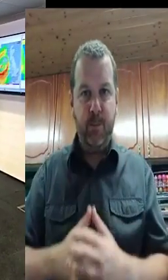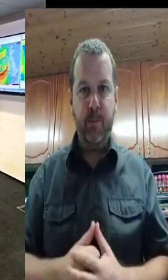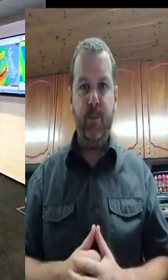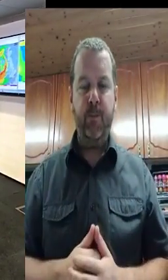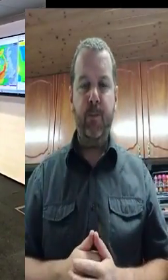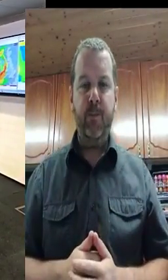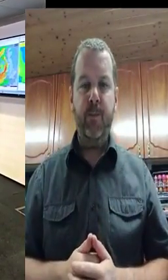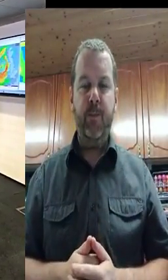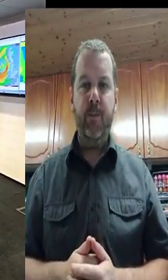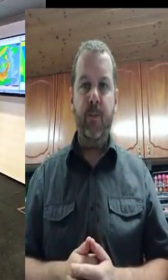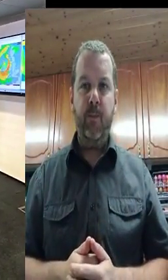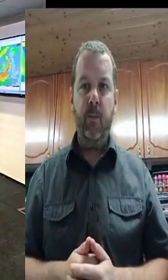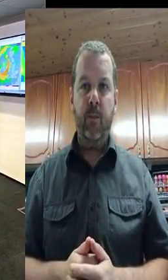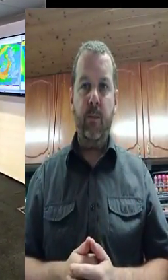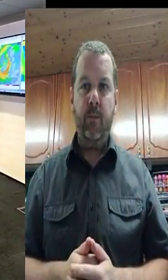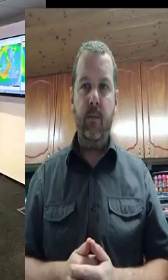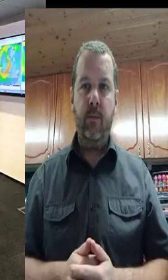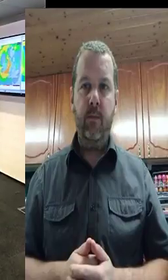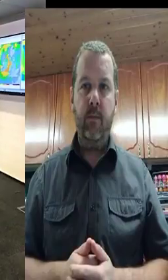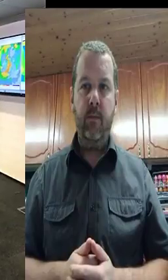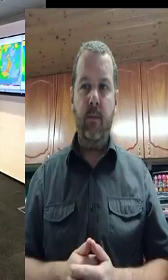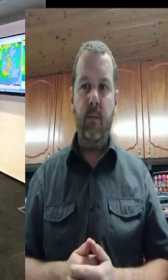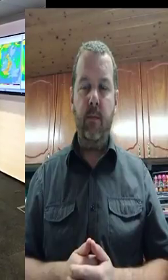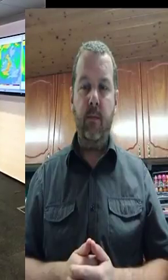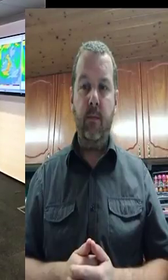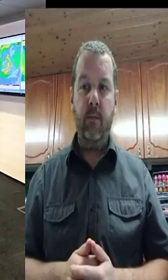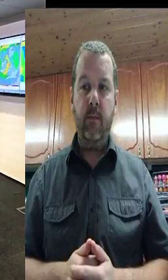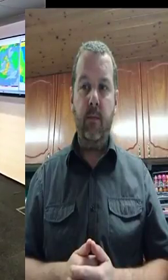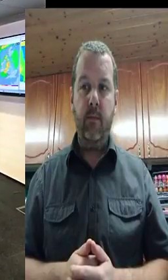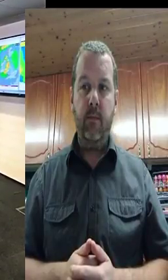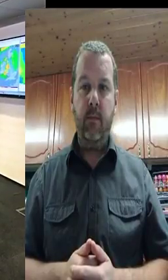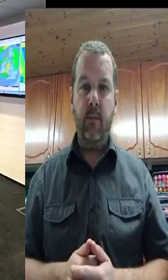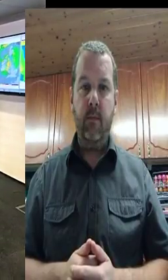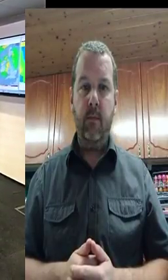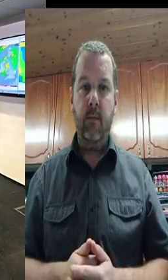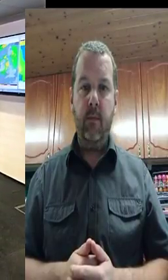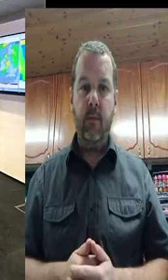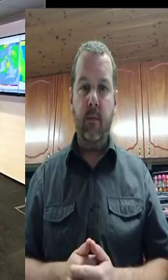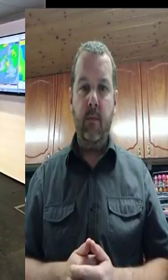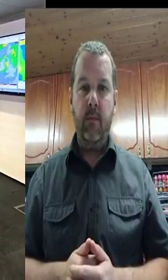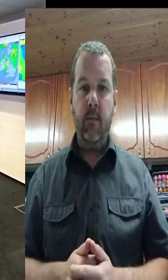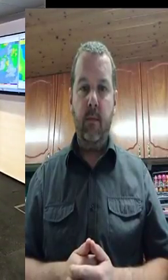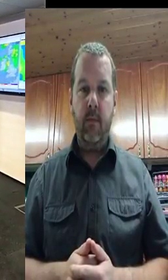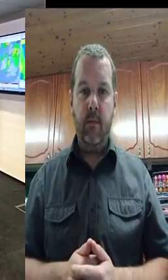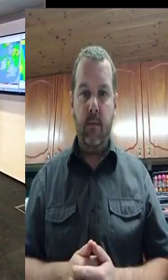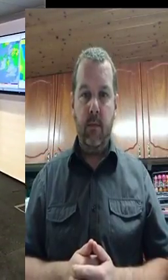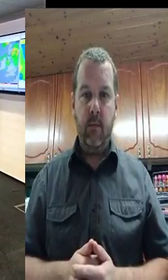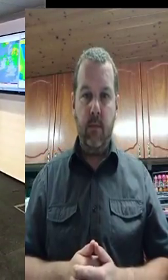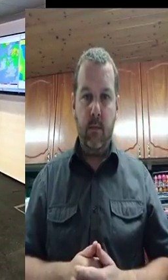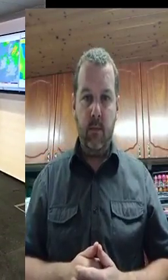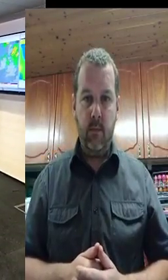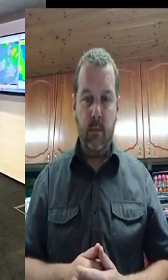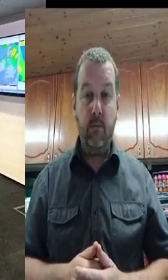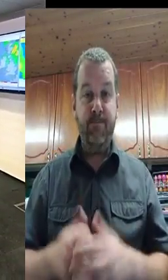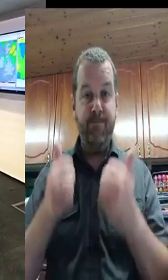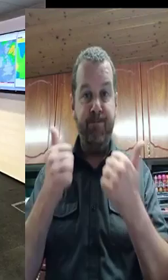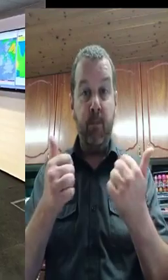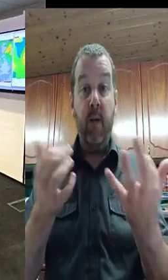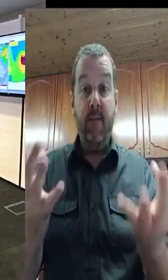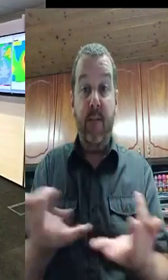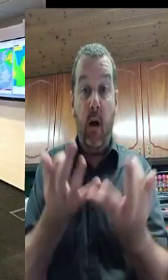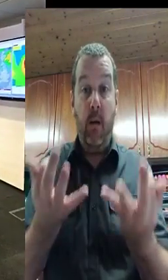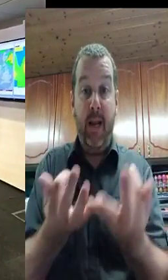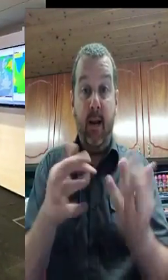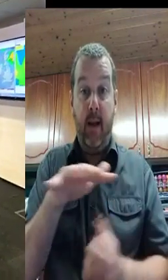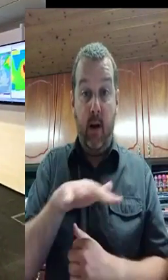issues depending on particular situations that do actually exist. In addition to the local authorities' preparation, and we've most